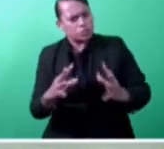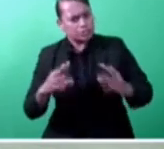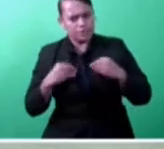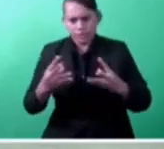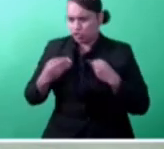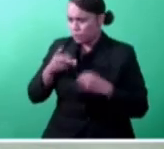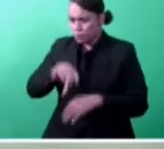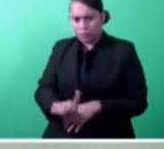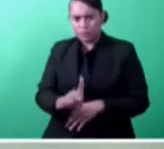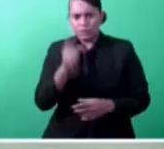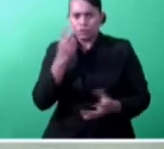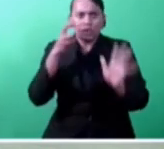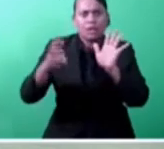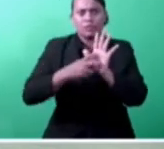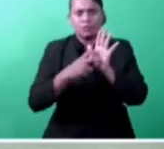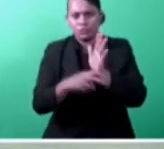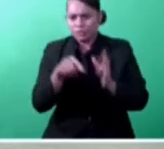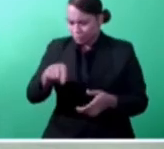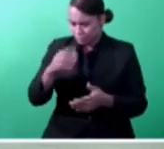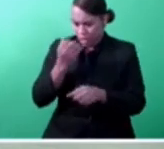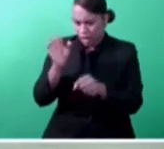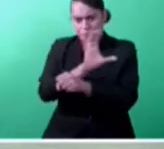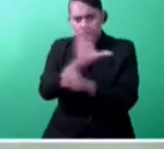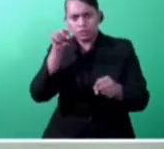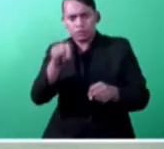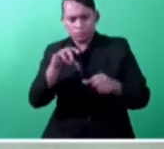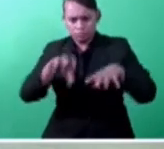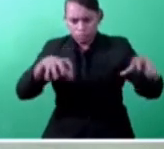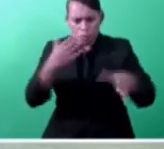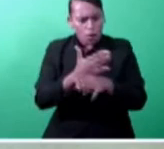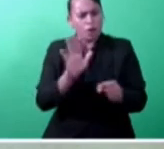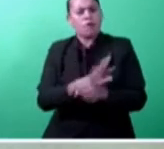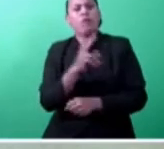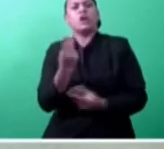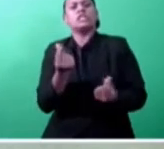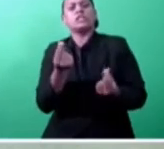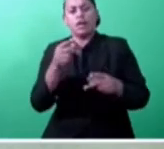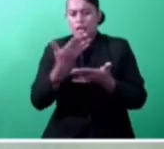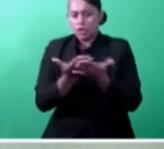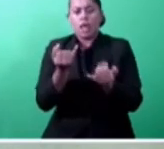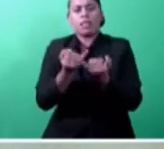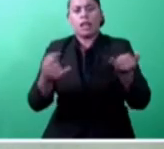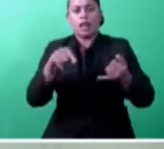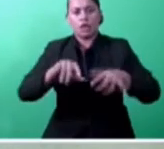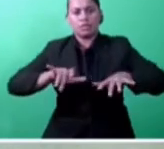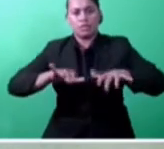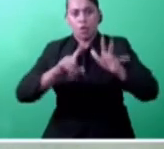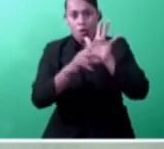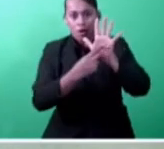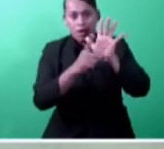companies being brought online, and launch of the personal properties register,